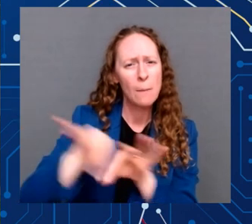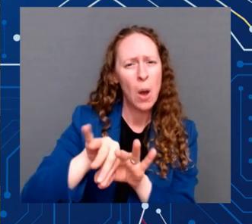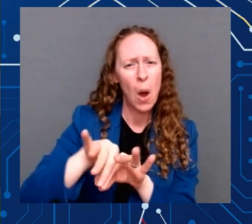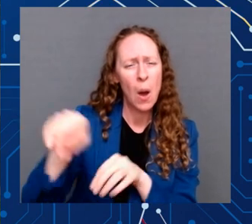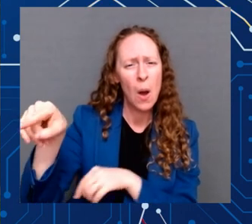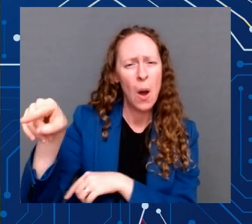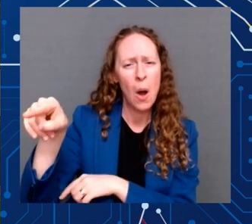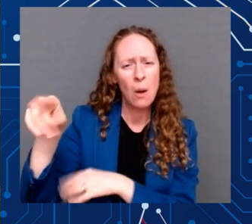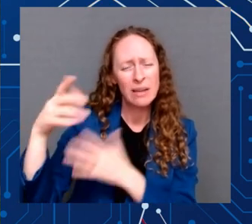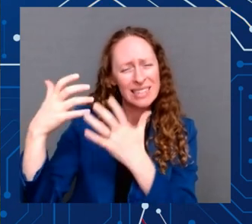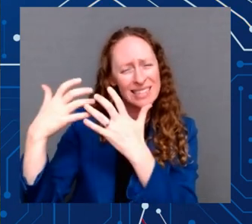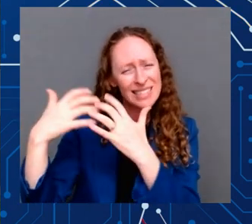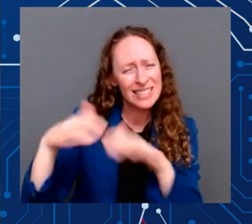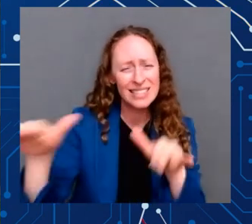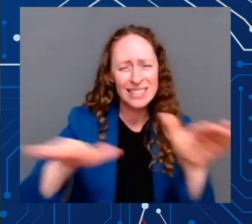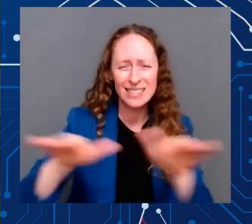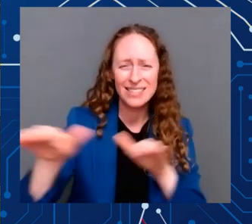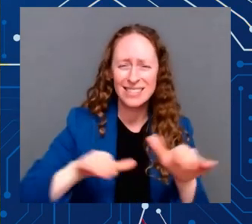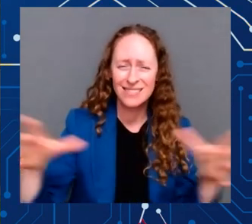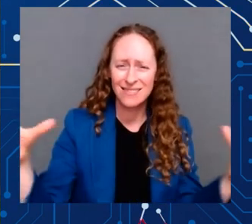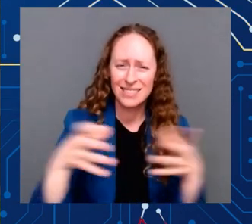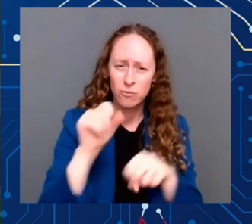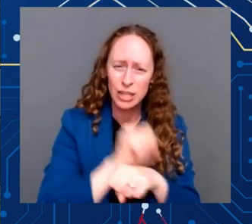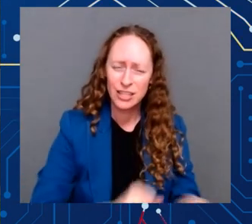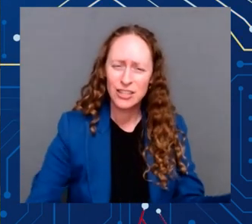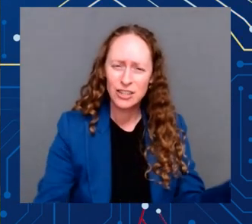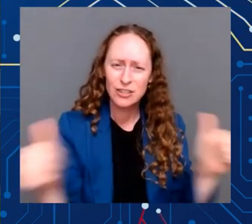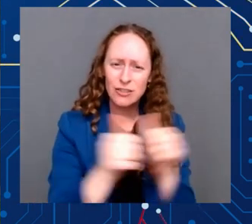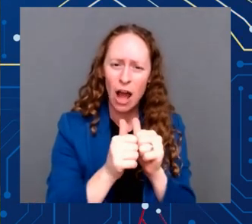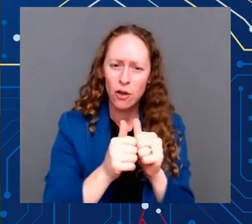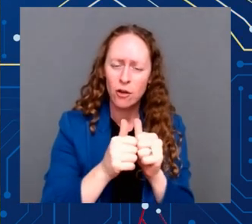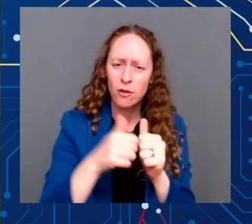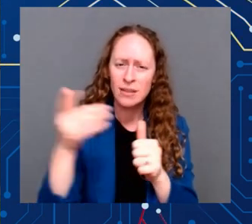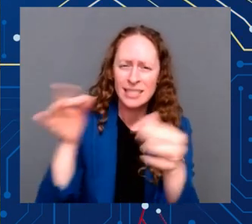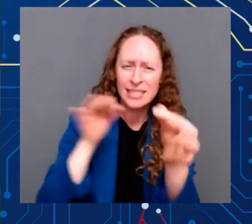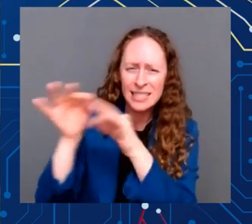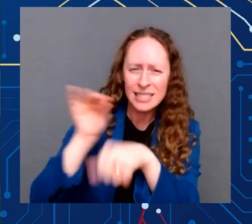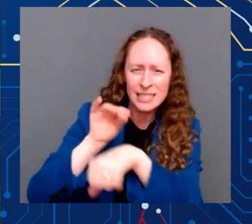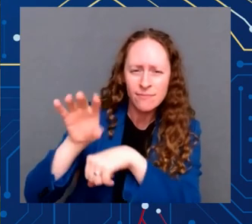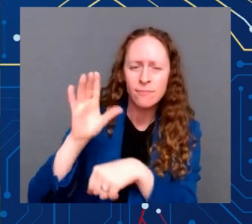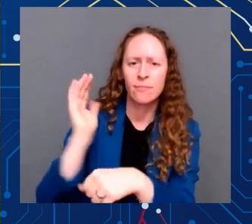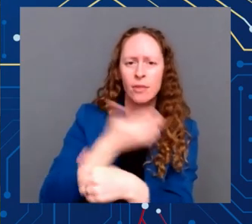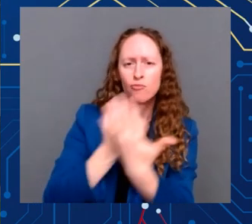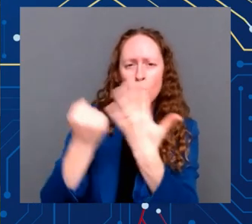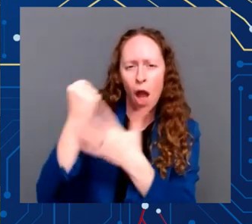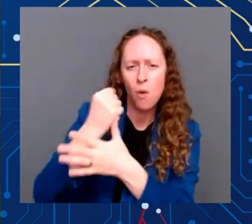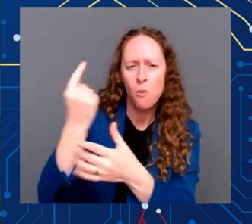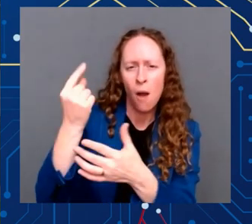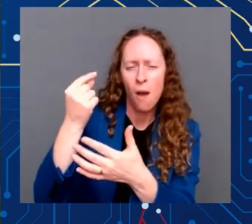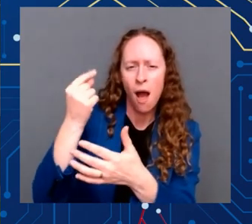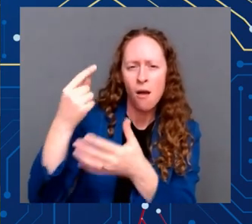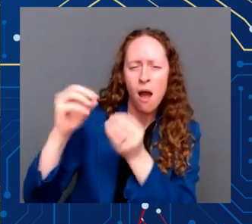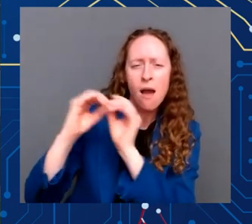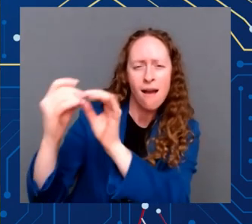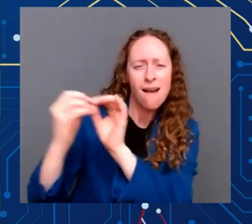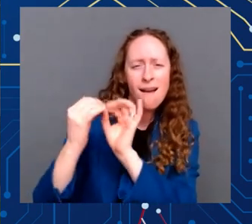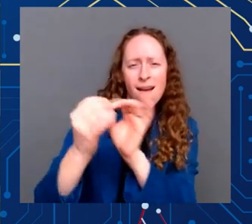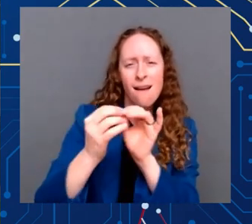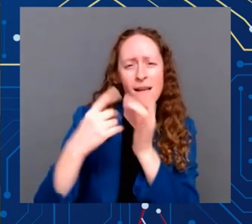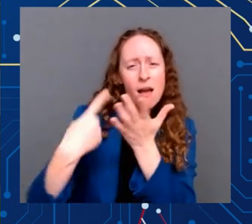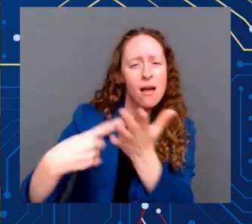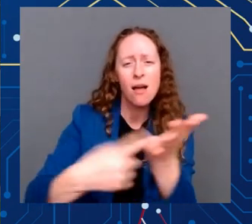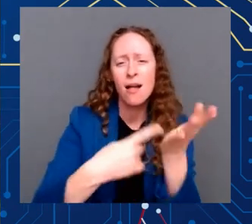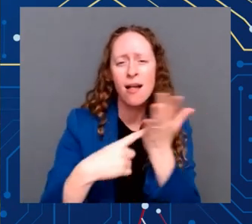what we had to do in such a special way. And of course, I take great pride in her being an Italian American